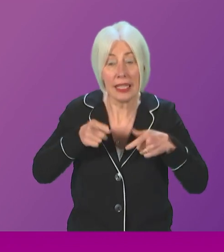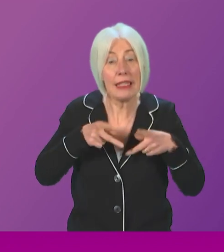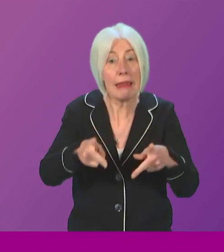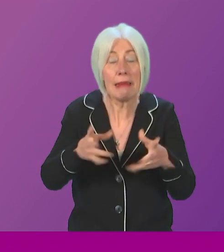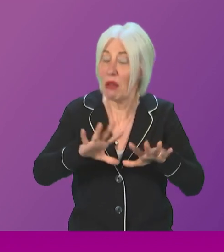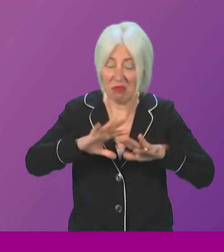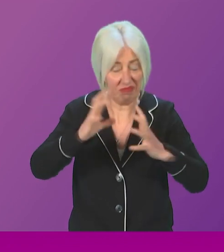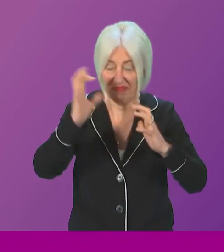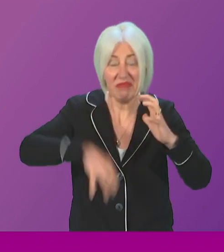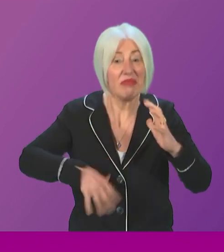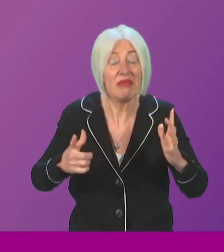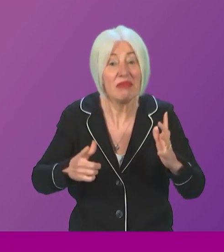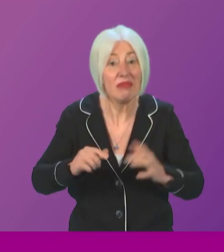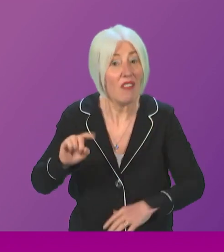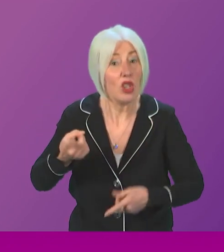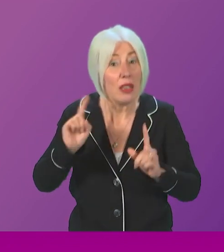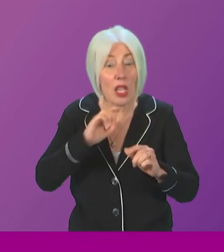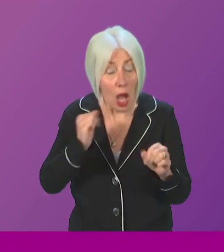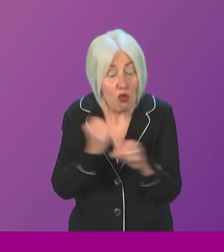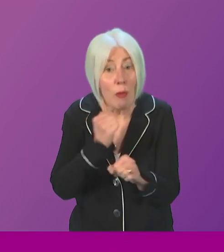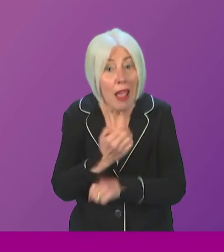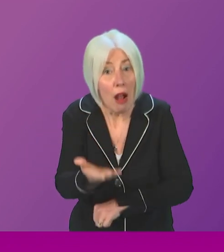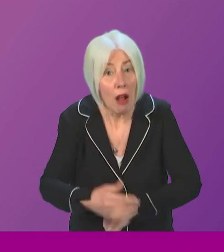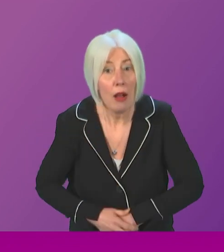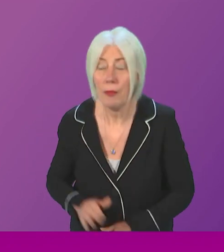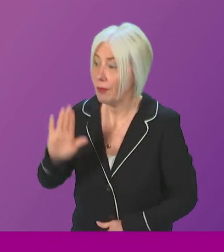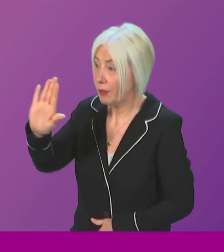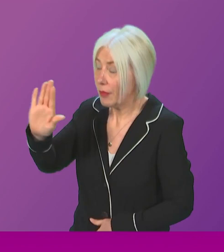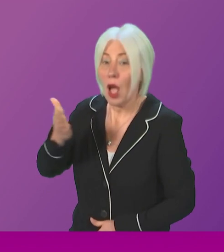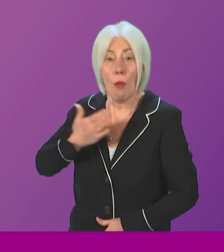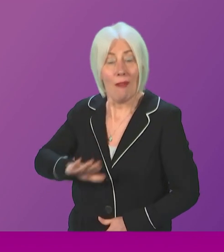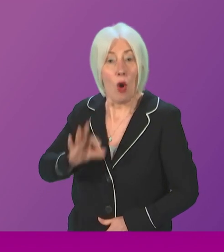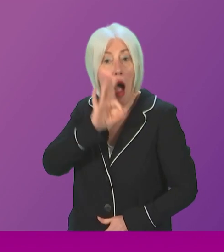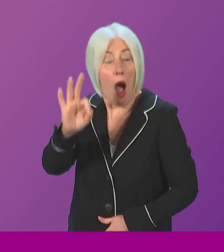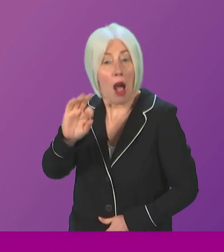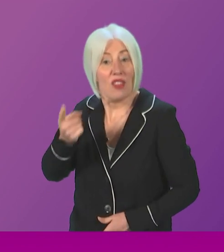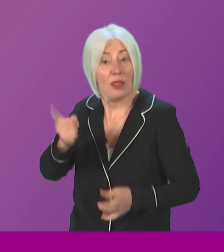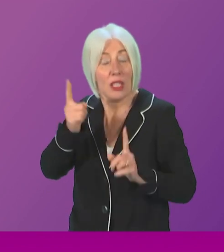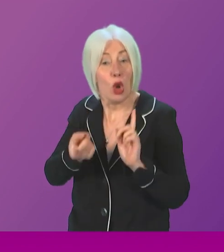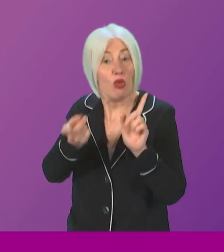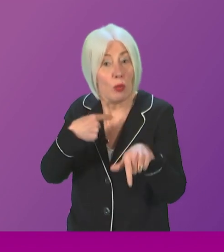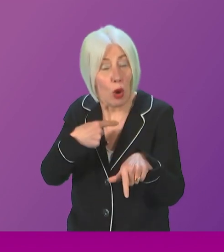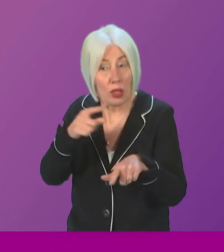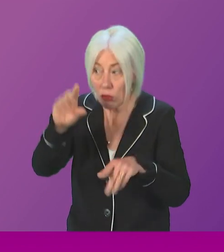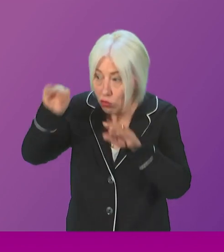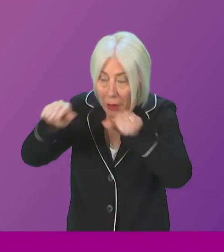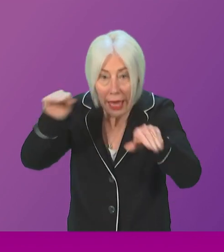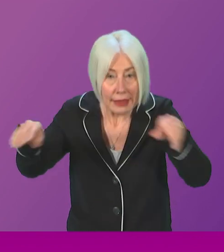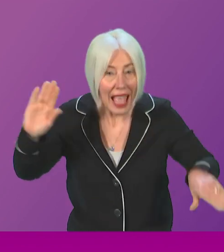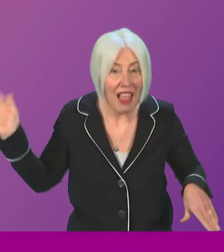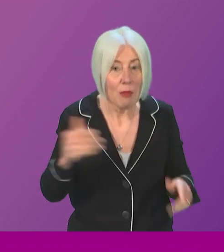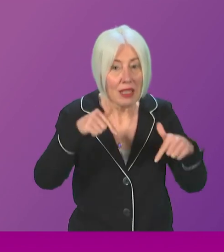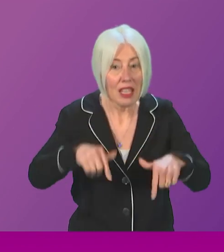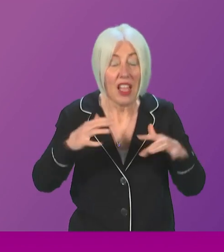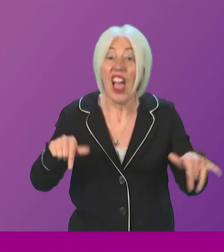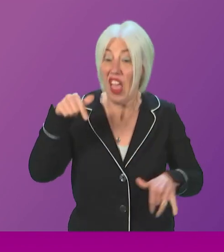So will the First Minister fix it? Before I ask the First Minister to respond, I would remind everybody in the chamber that this